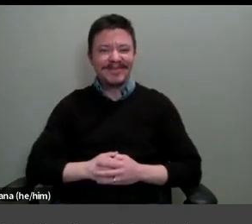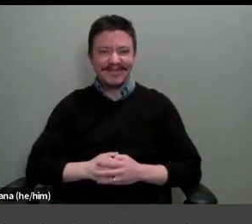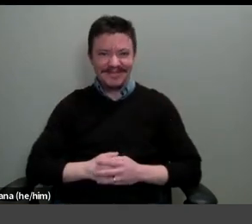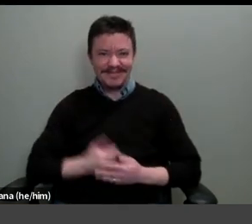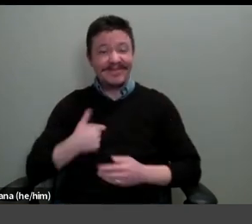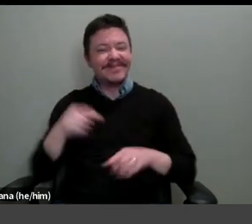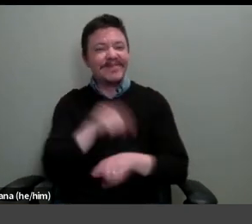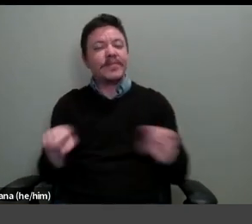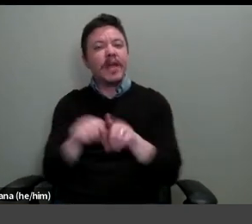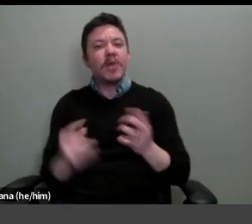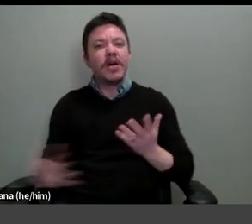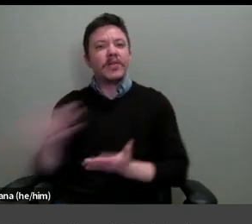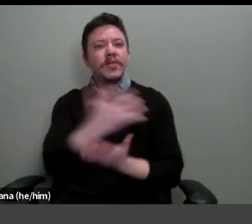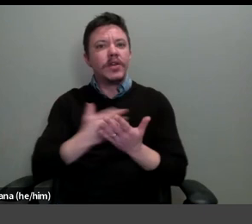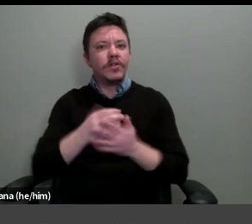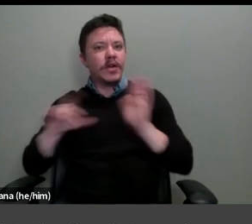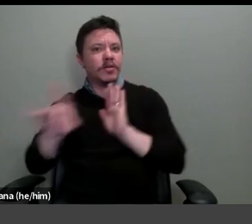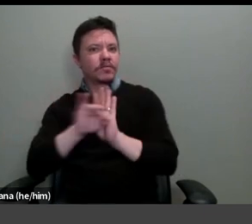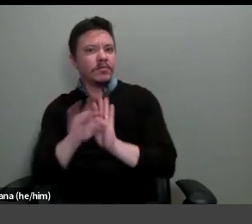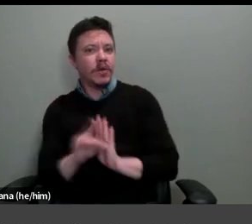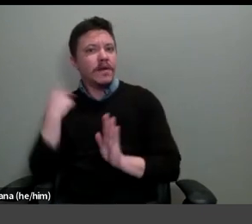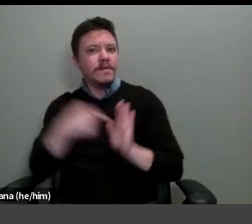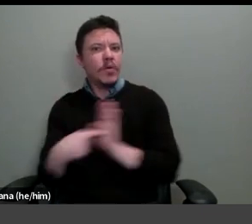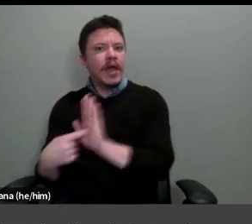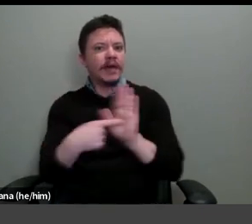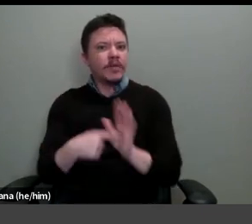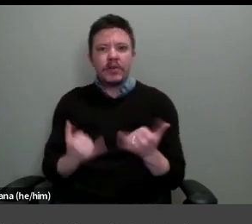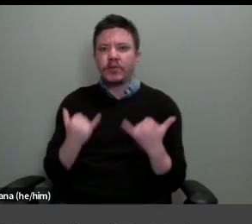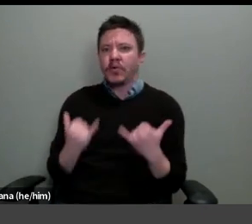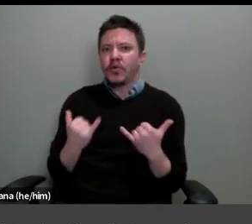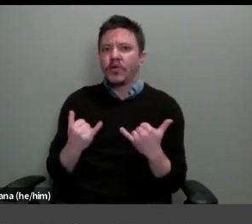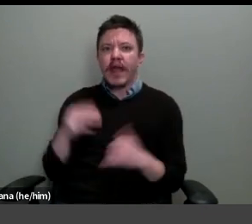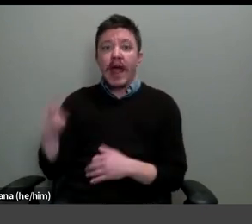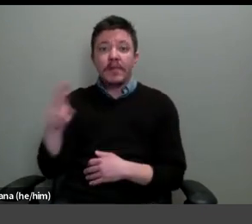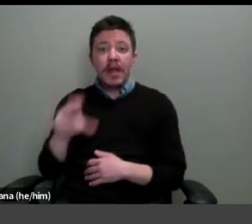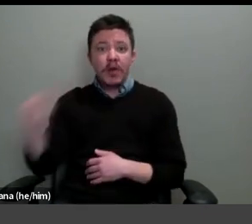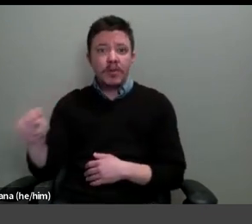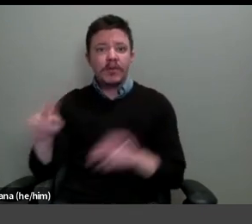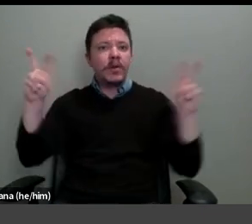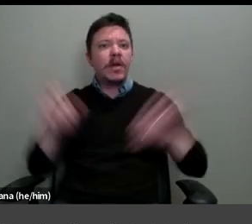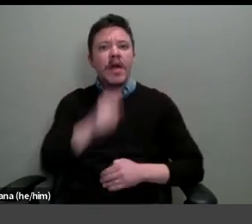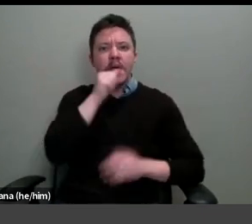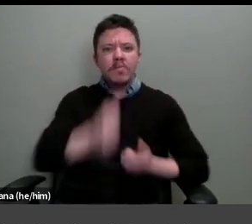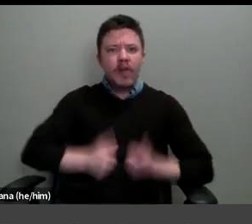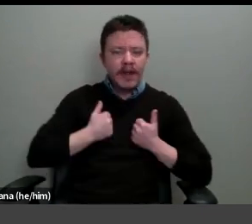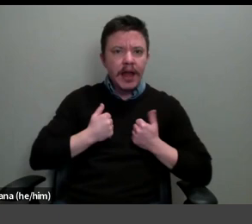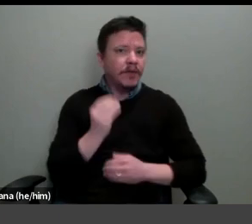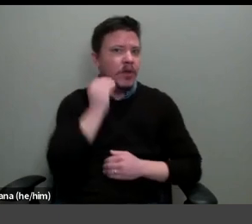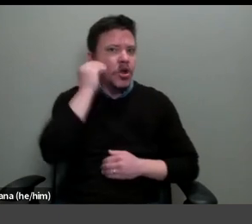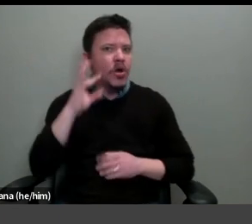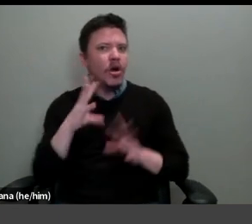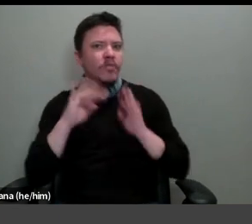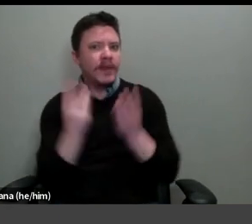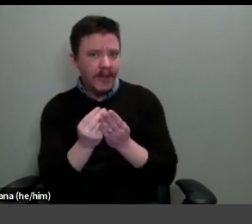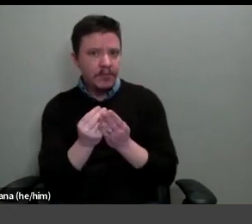also the curator of the exhibition currently on view at the Portland Art Museum, Private Lives, Home and Family in the Art of the